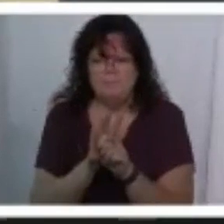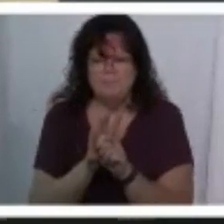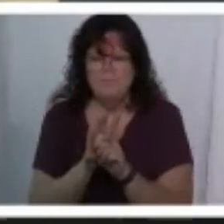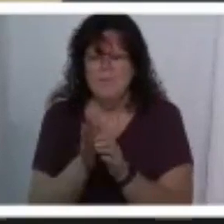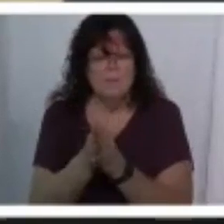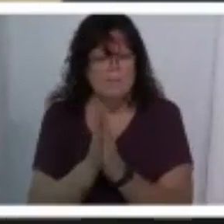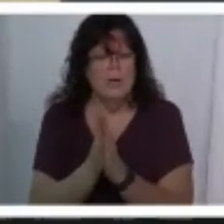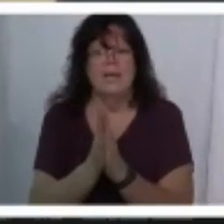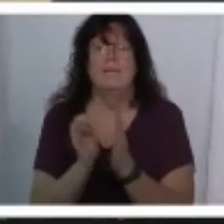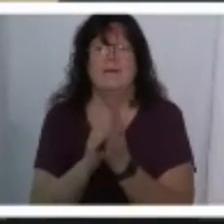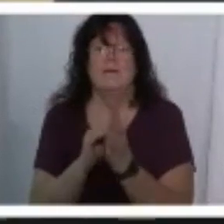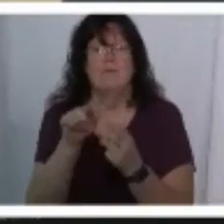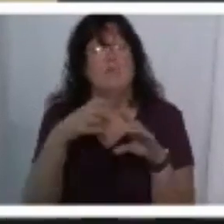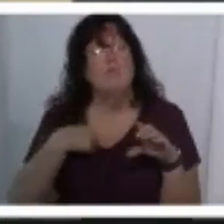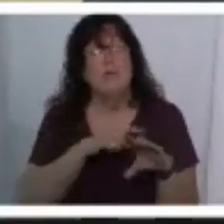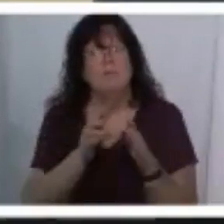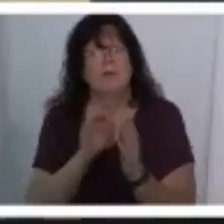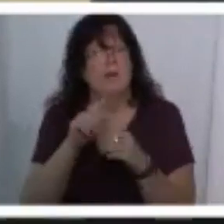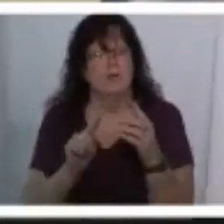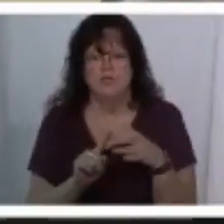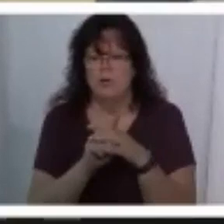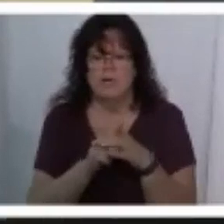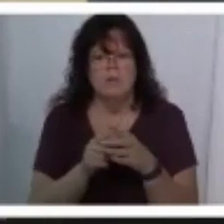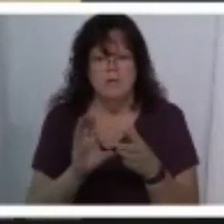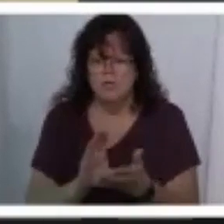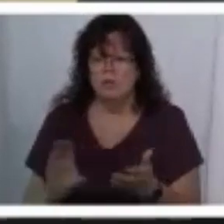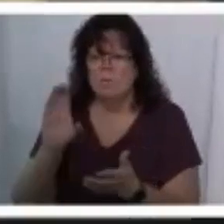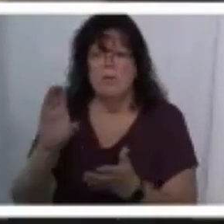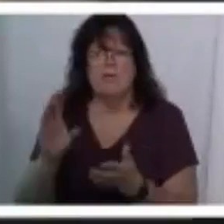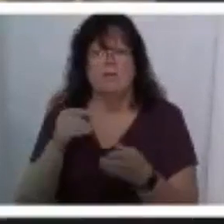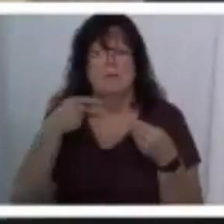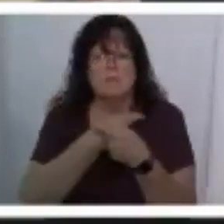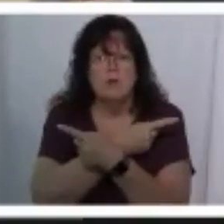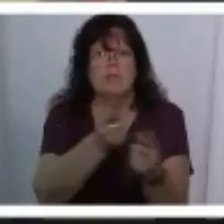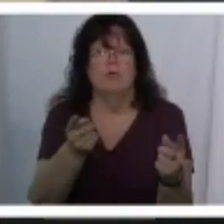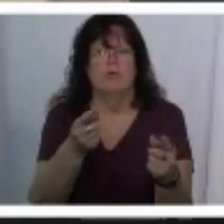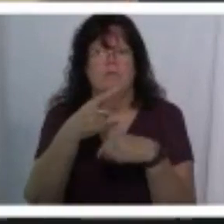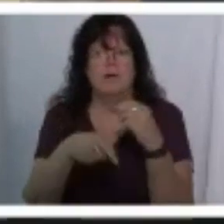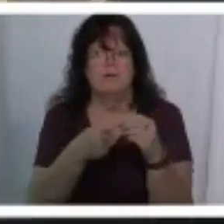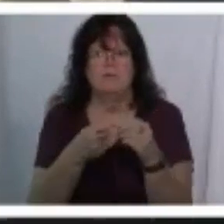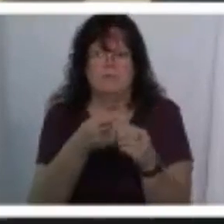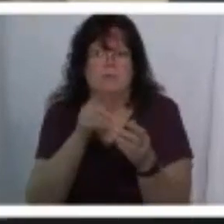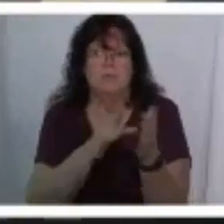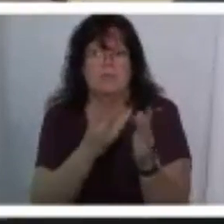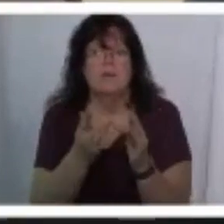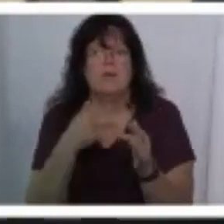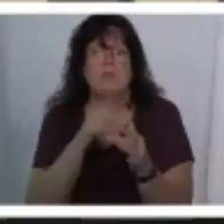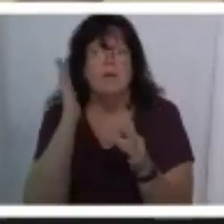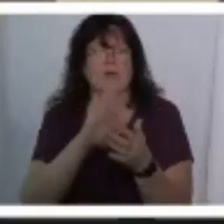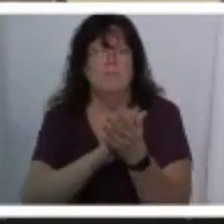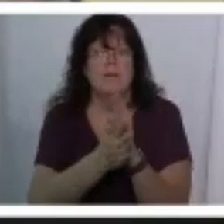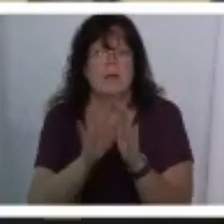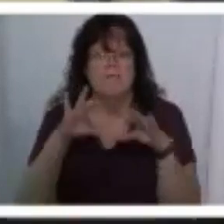simplicity pray about showing up sharing the wealth spreading the word that we would be family that moves together